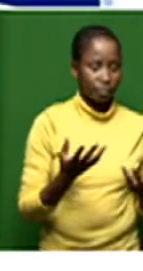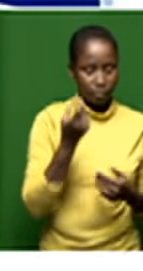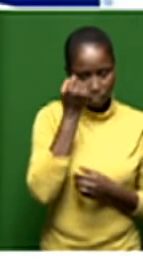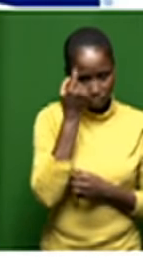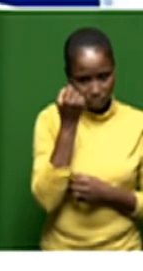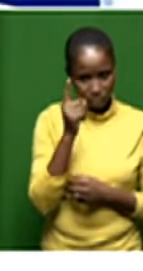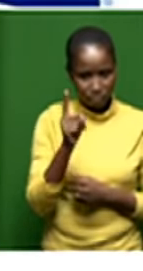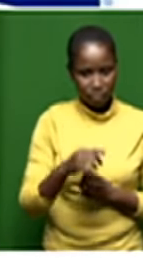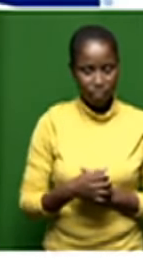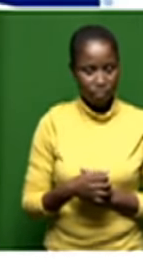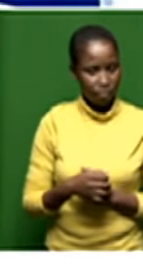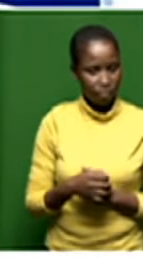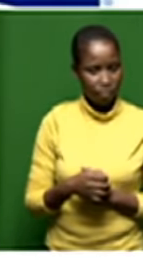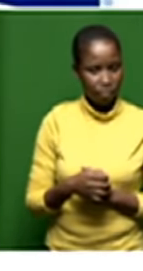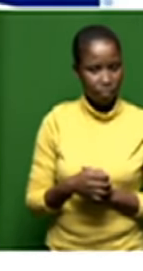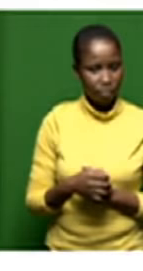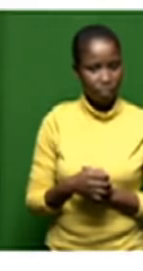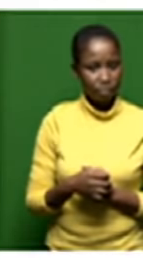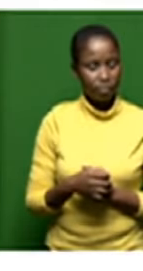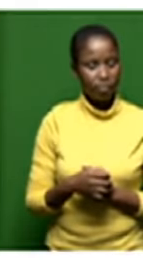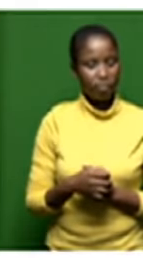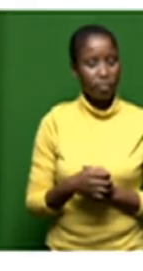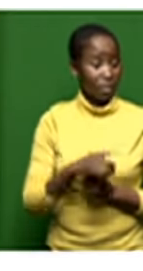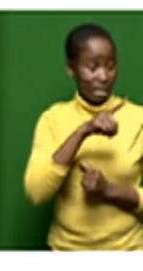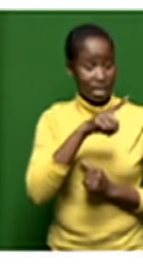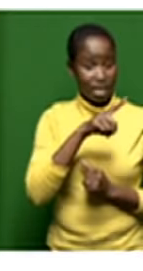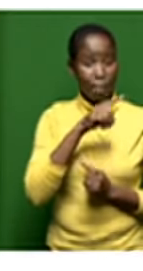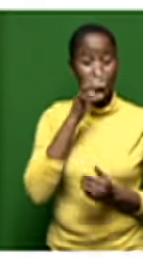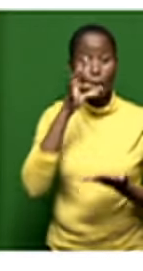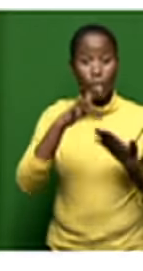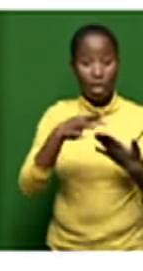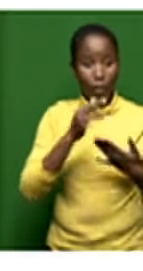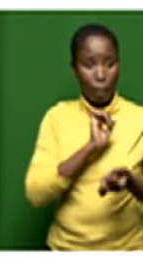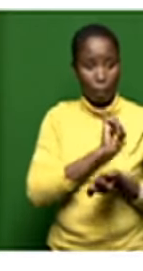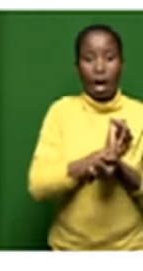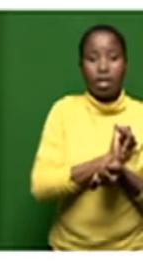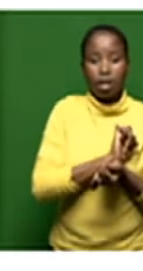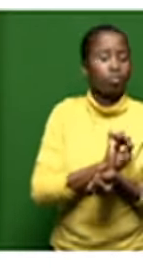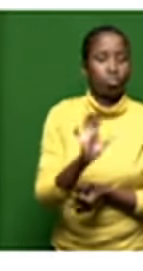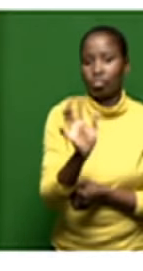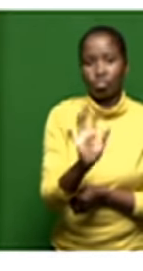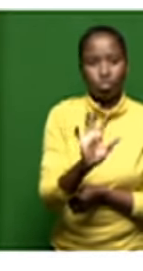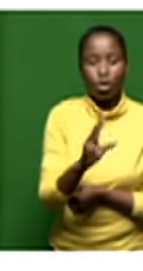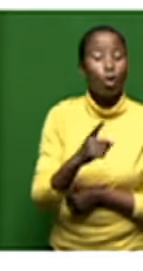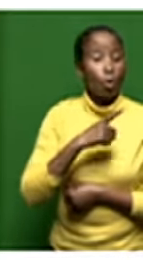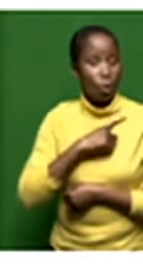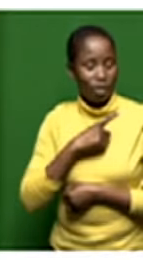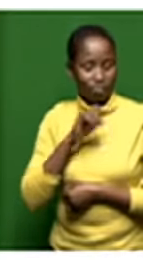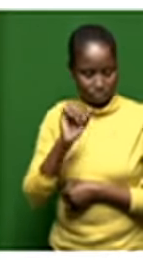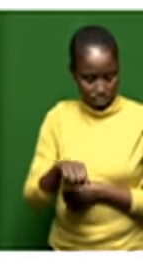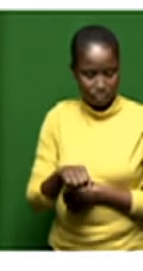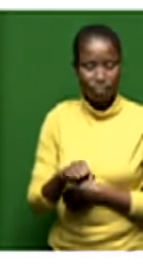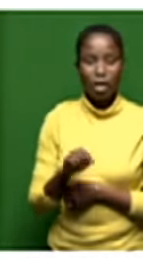a a binding um um proposal and uh yes of course until we've got a